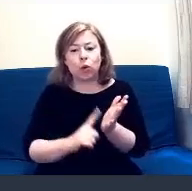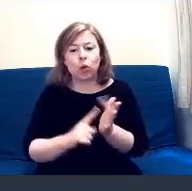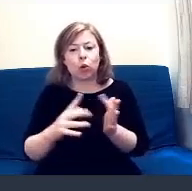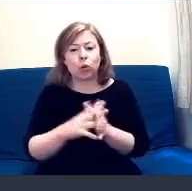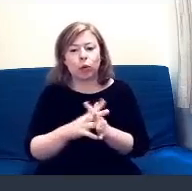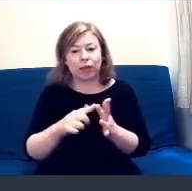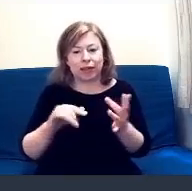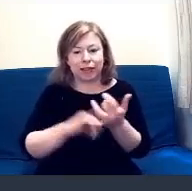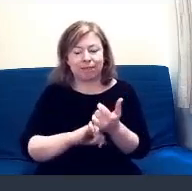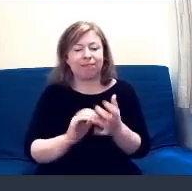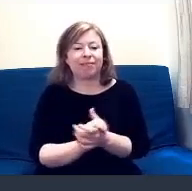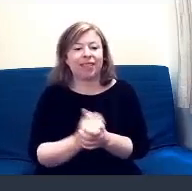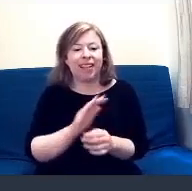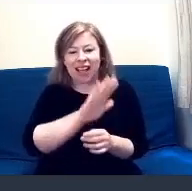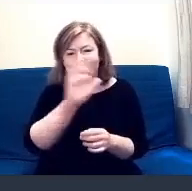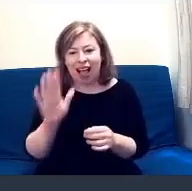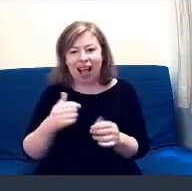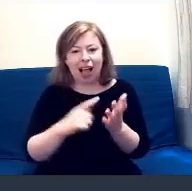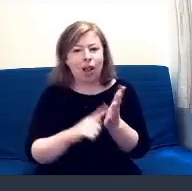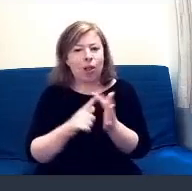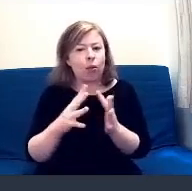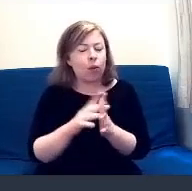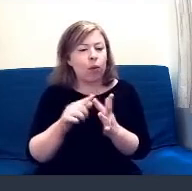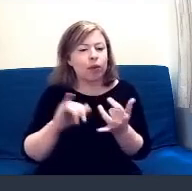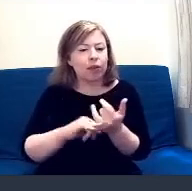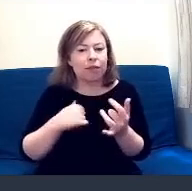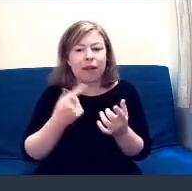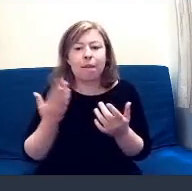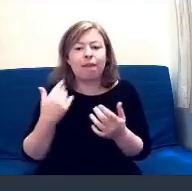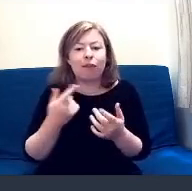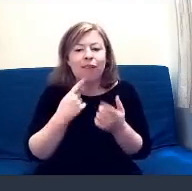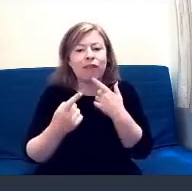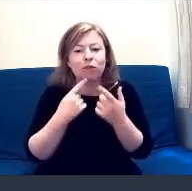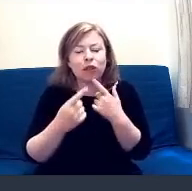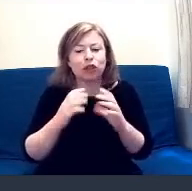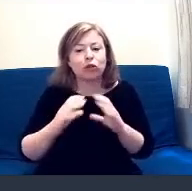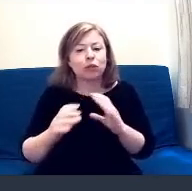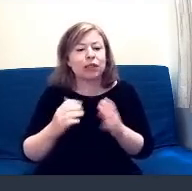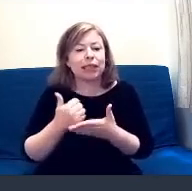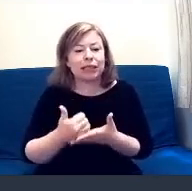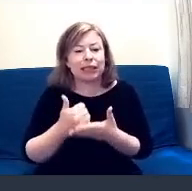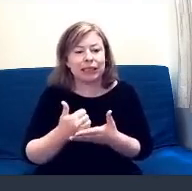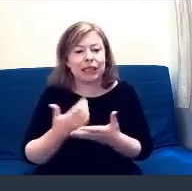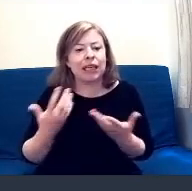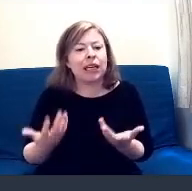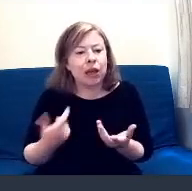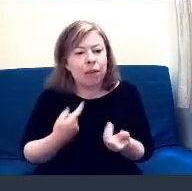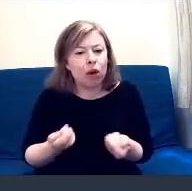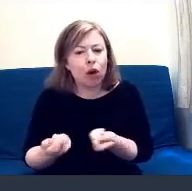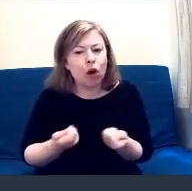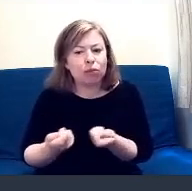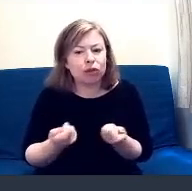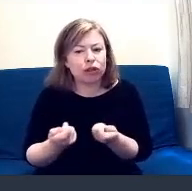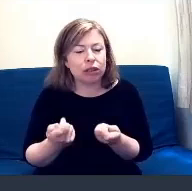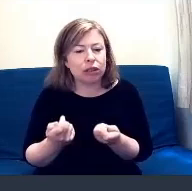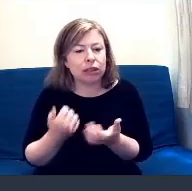Hi, I'm Lewis. I was the information and communications assistant, but now I am the operational assistant under the new sort of roles.